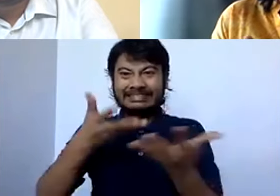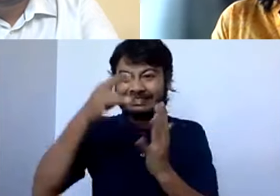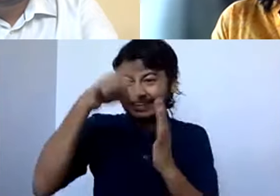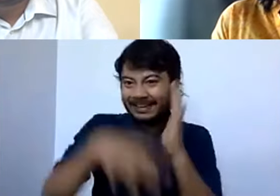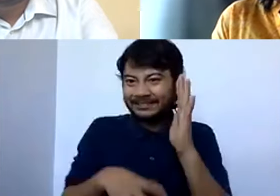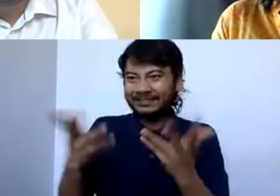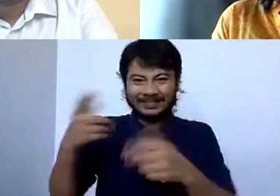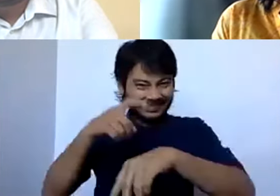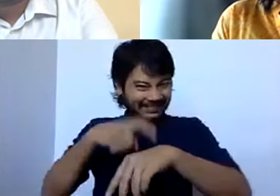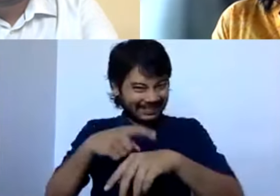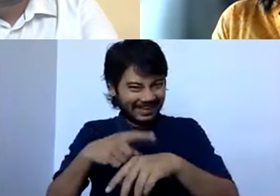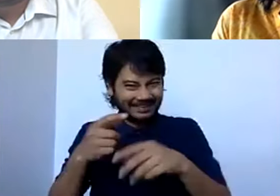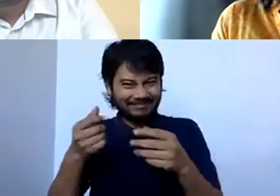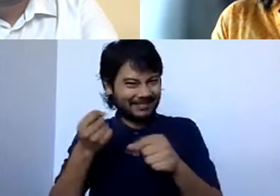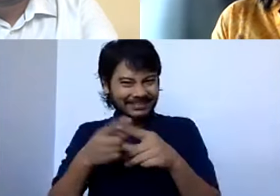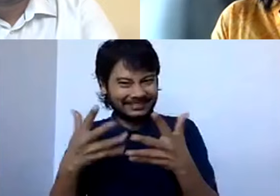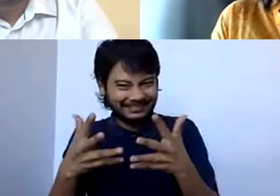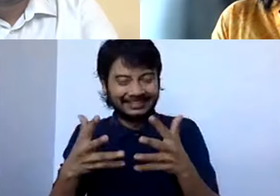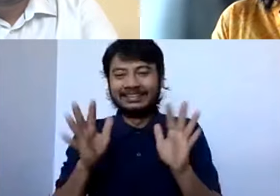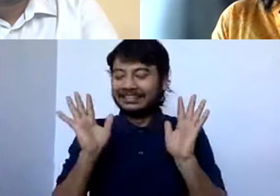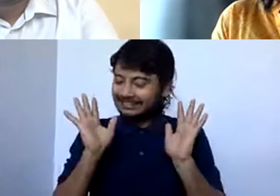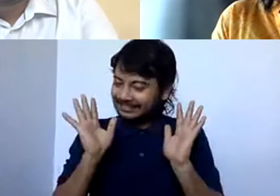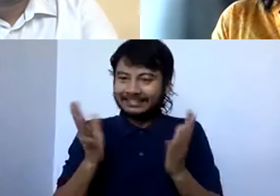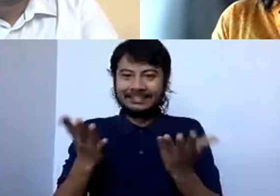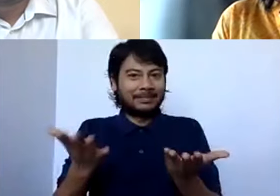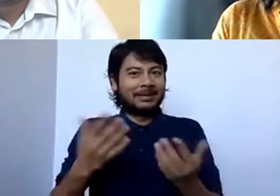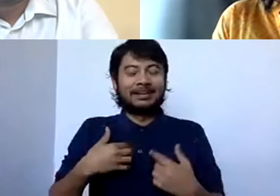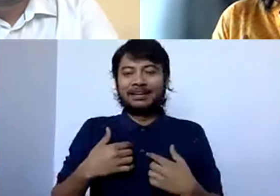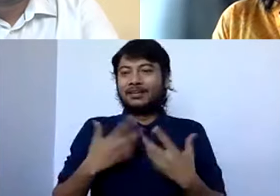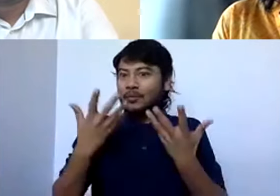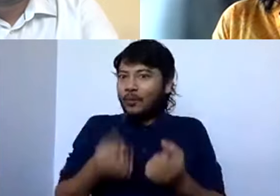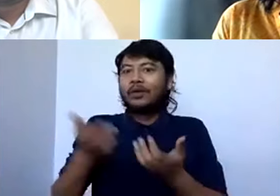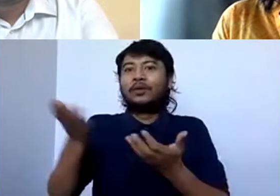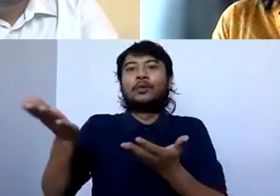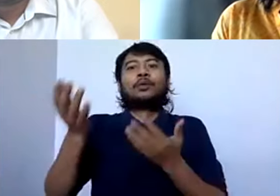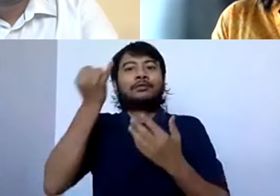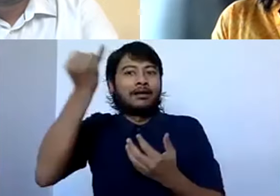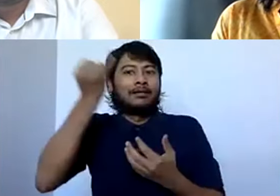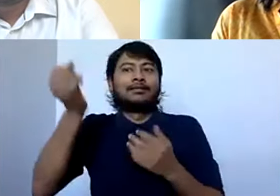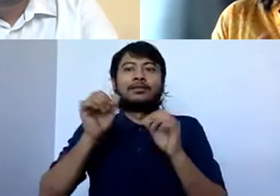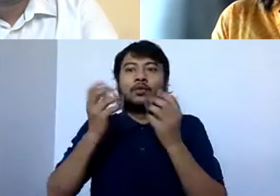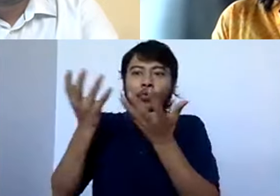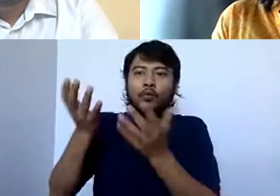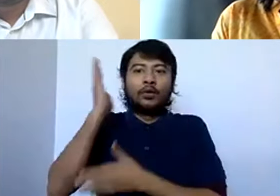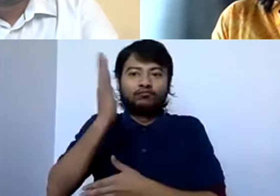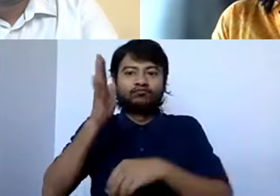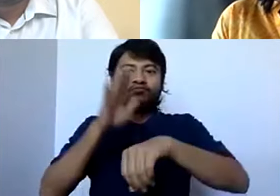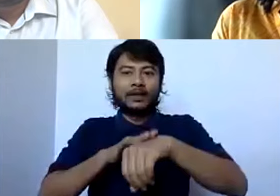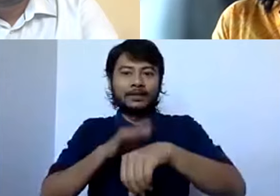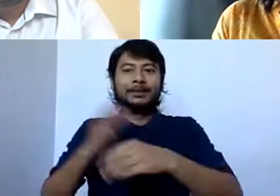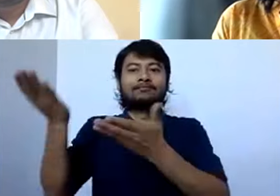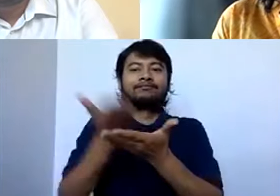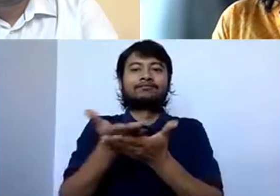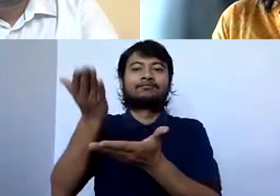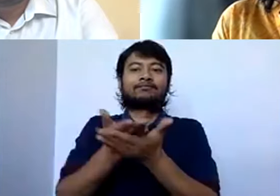Really looking forward to hearing from you. Also, please let us know how to, you know, because you are an